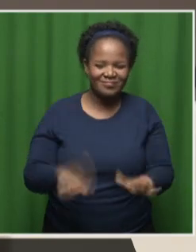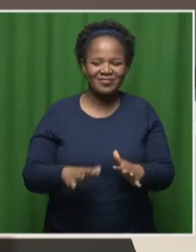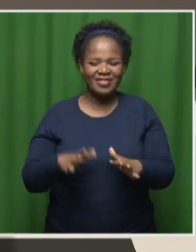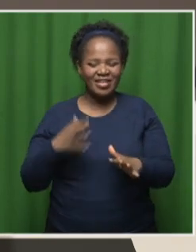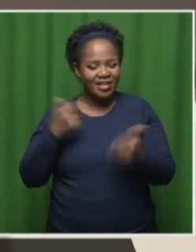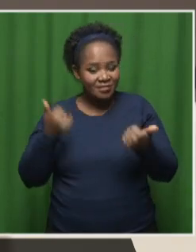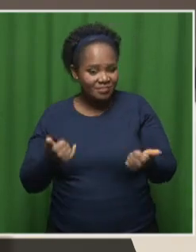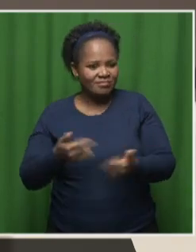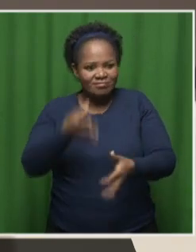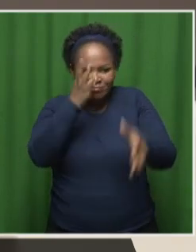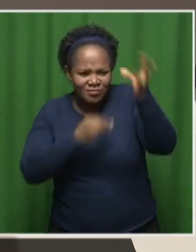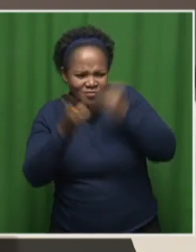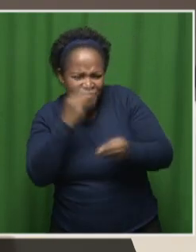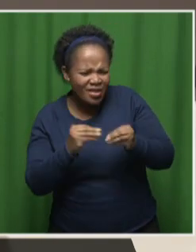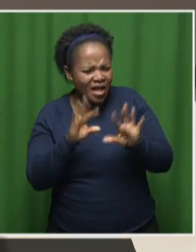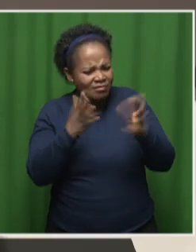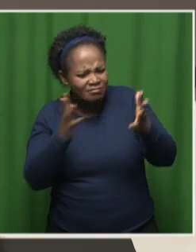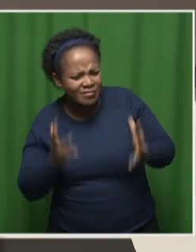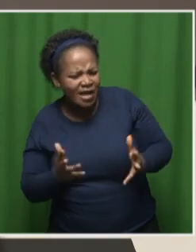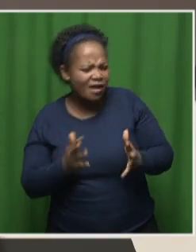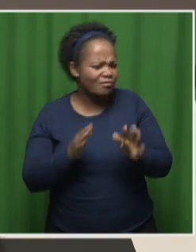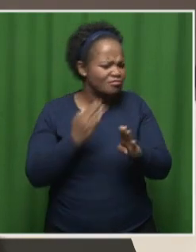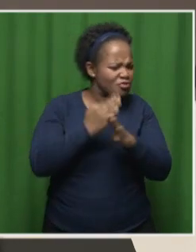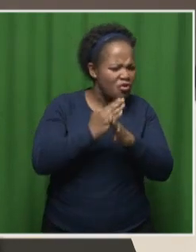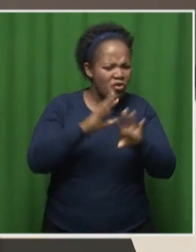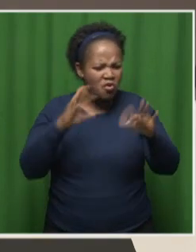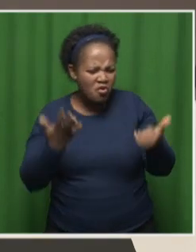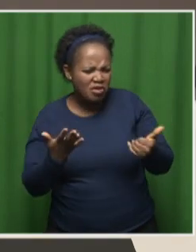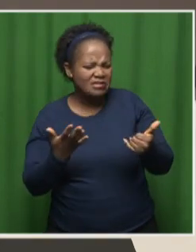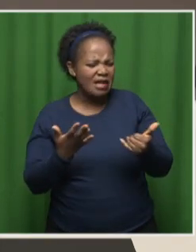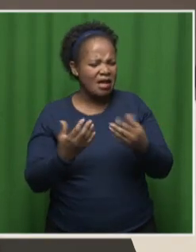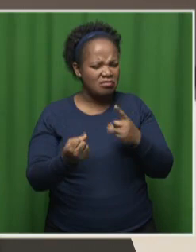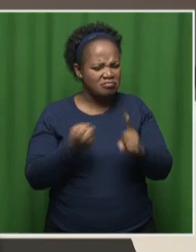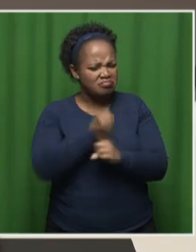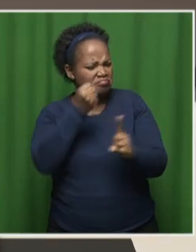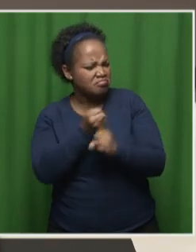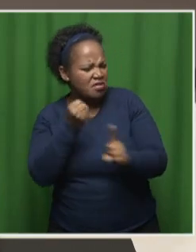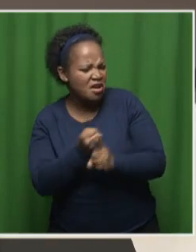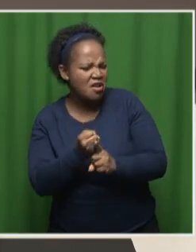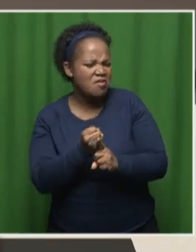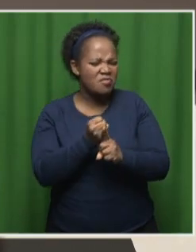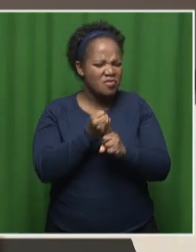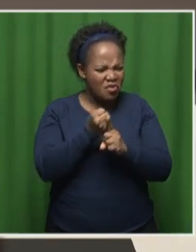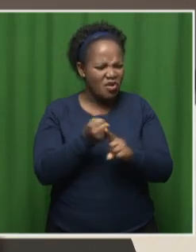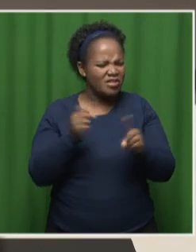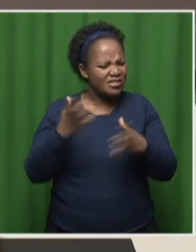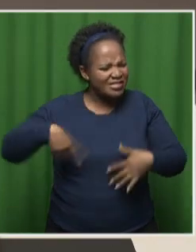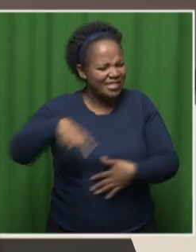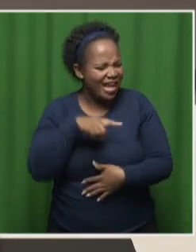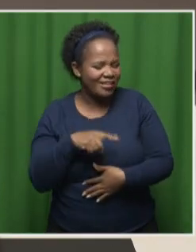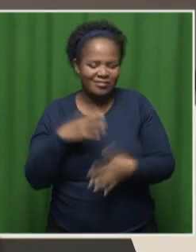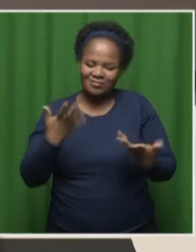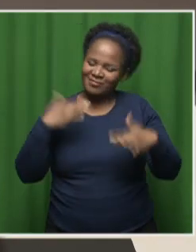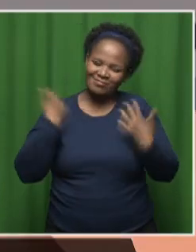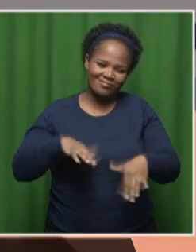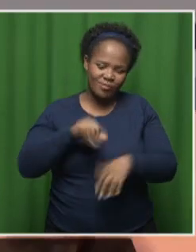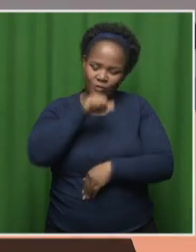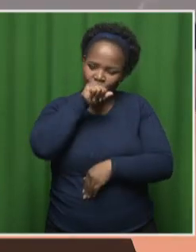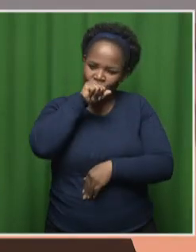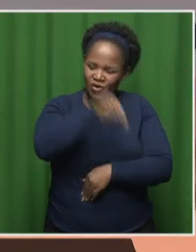about it and how it works, and it impacts us, the economy impacts us. So, learning about it is just fascinating. It's just amazing.